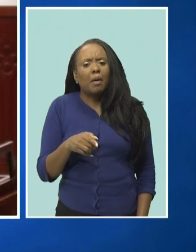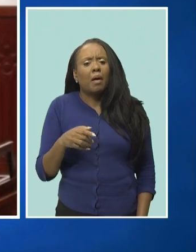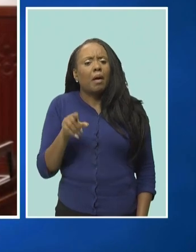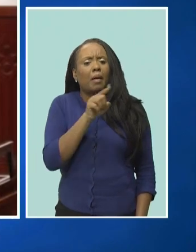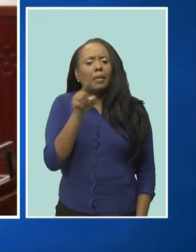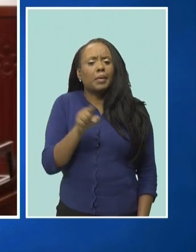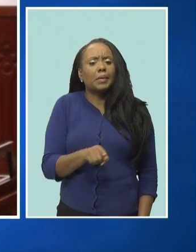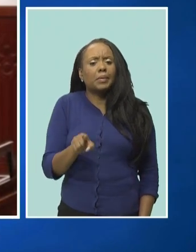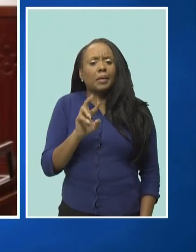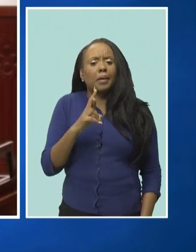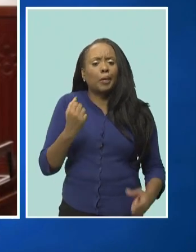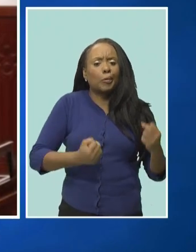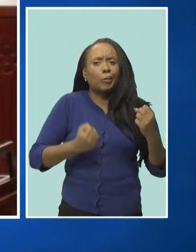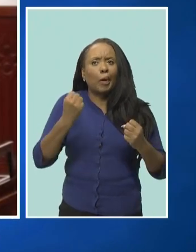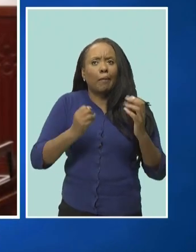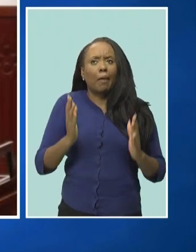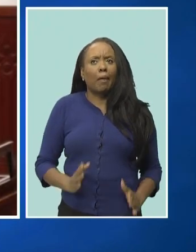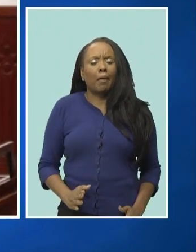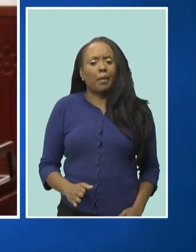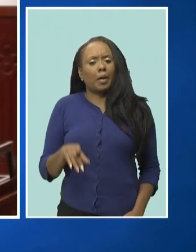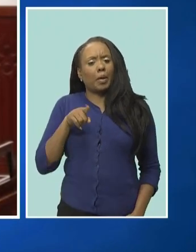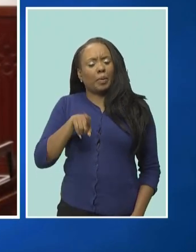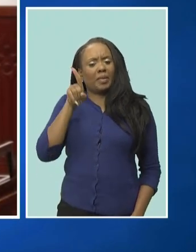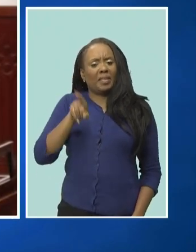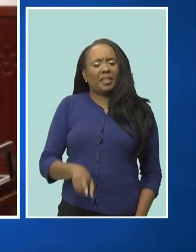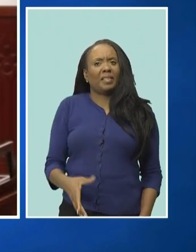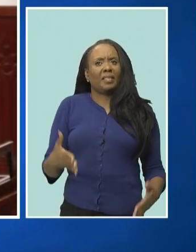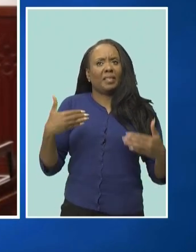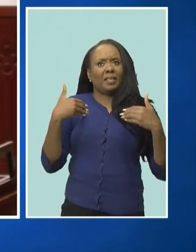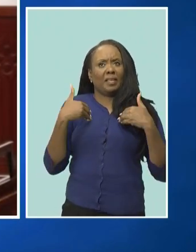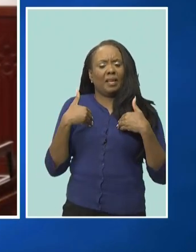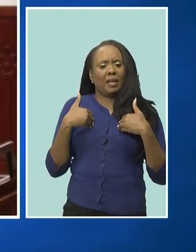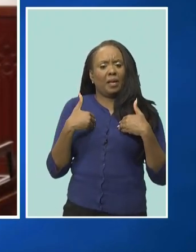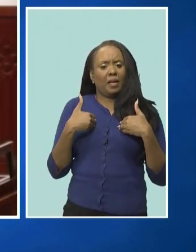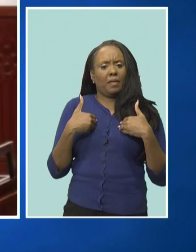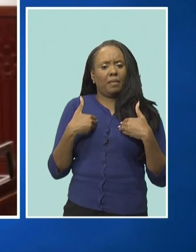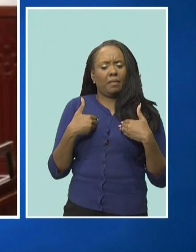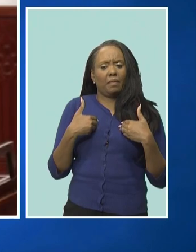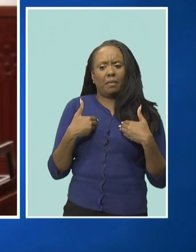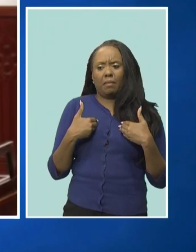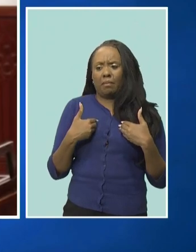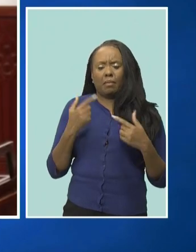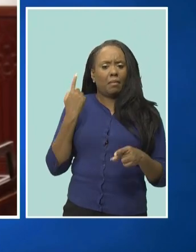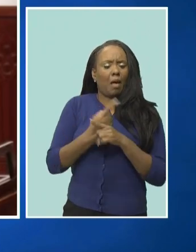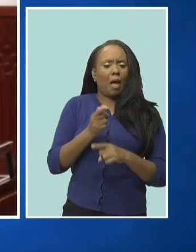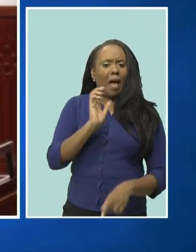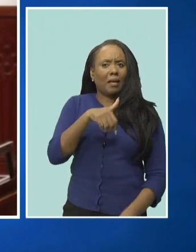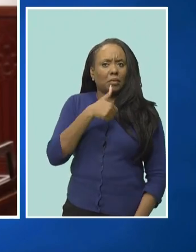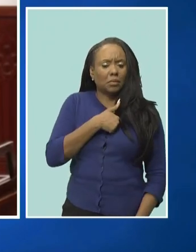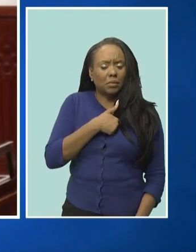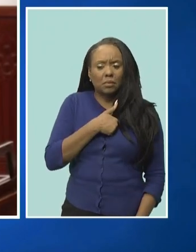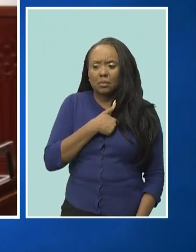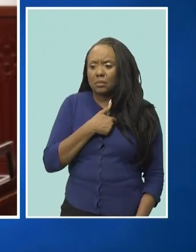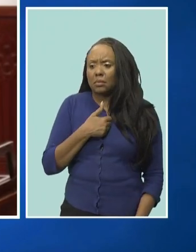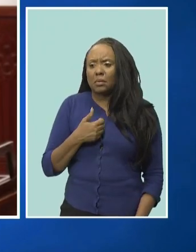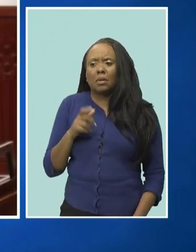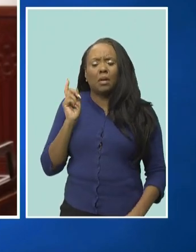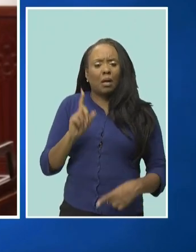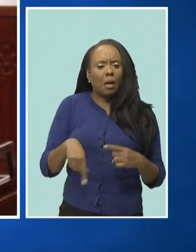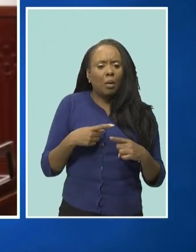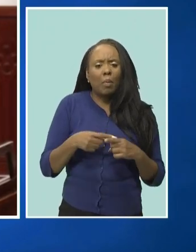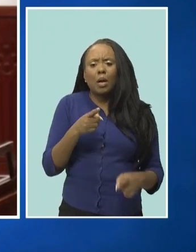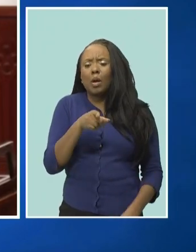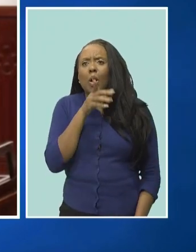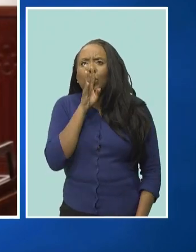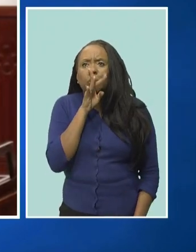in Barbados that you have to have a particular attitude and whenever you speak to citizens that are drivers